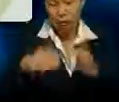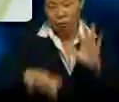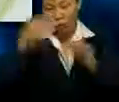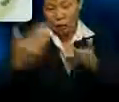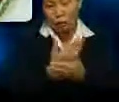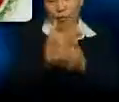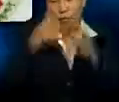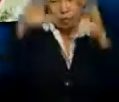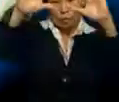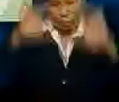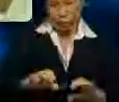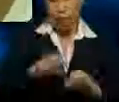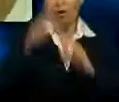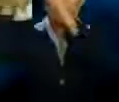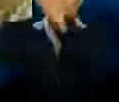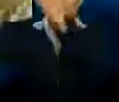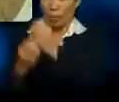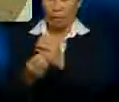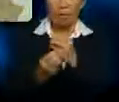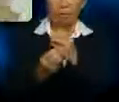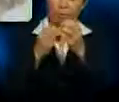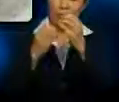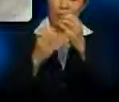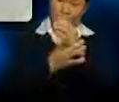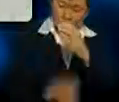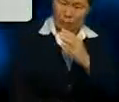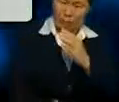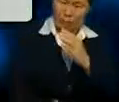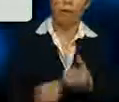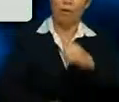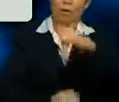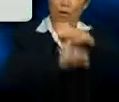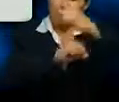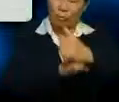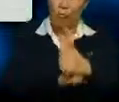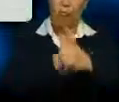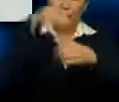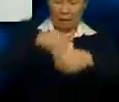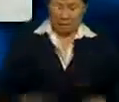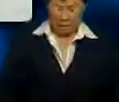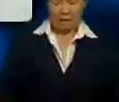able to contribute to mankind. We with budging